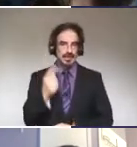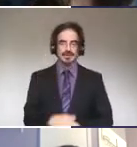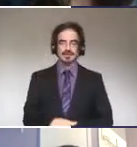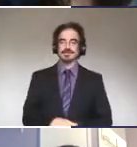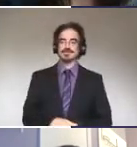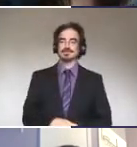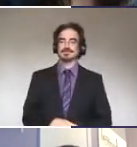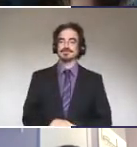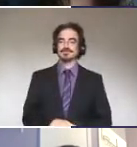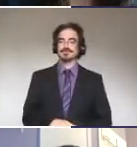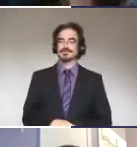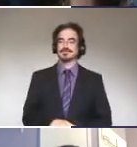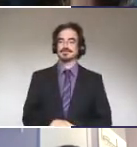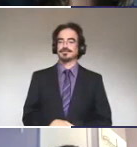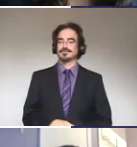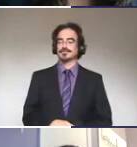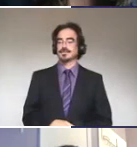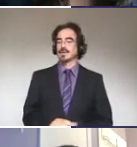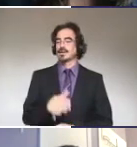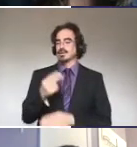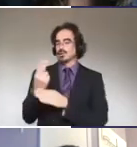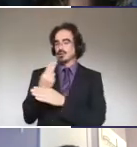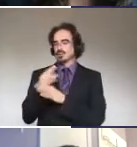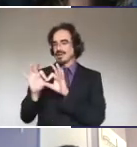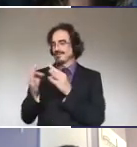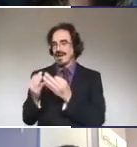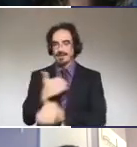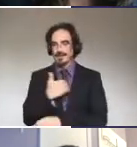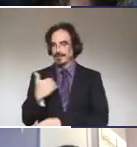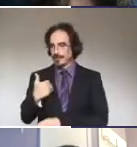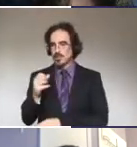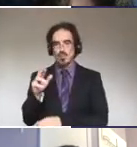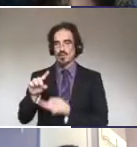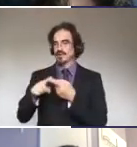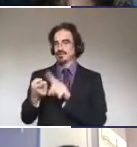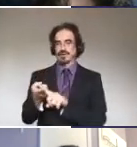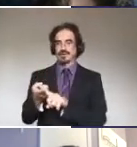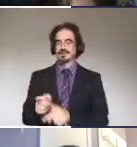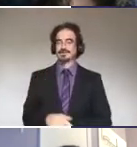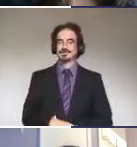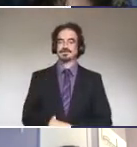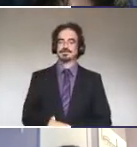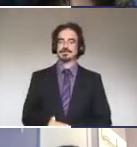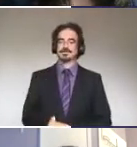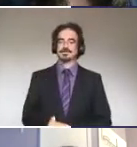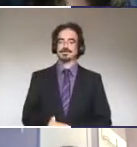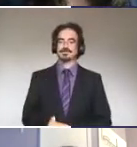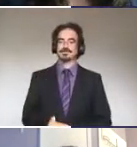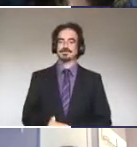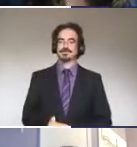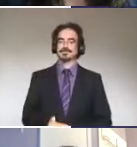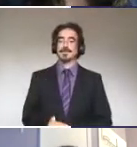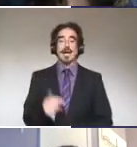Don't take the word for it of a family member or a friend. There, as you see right here with this